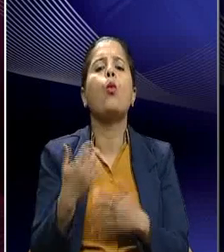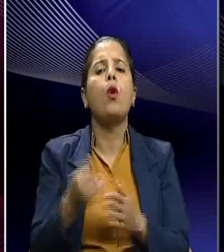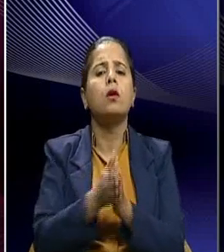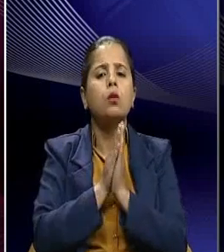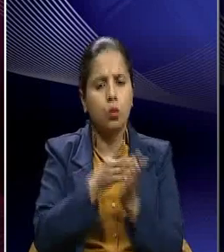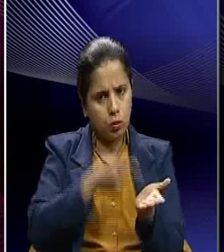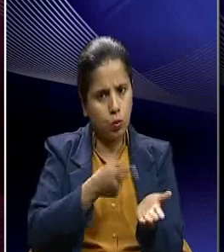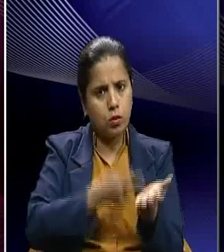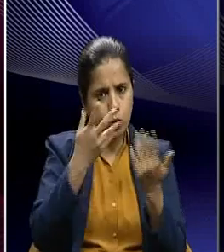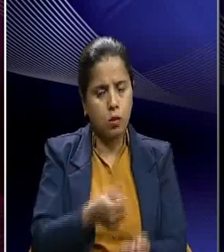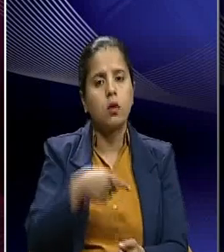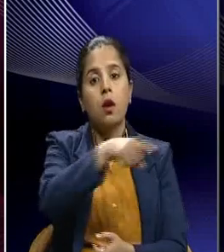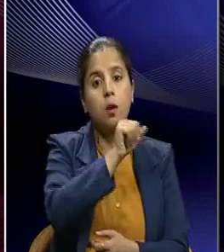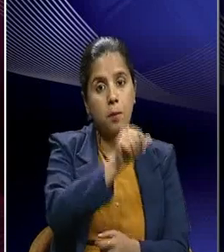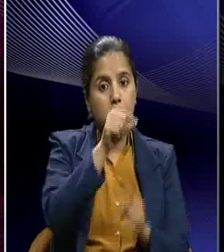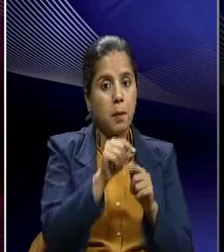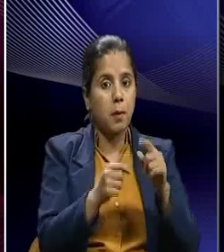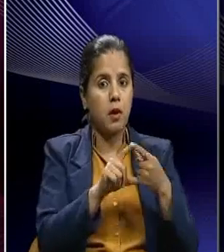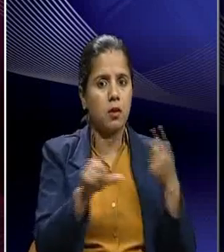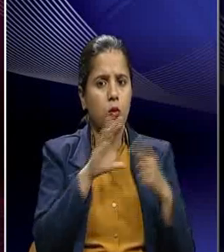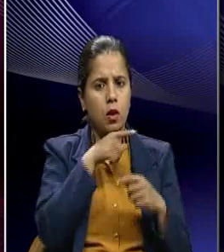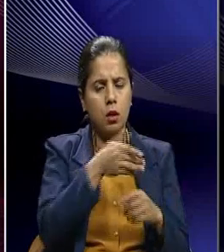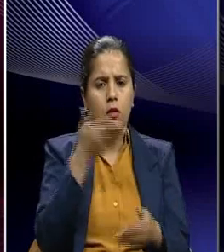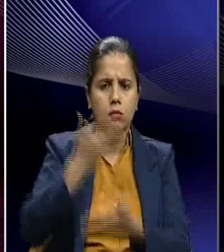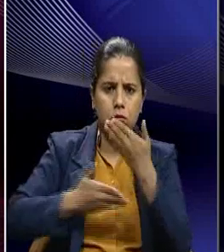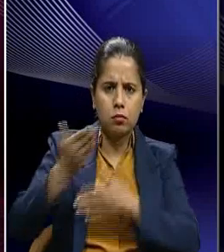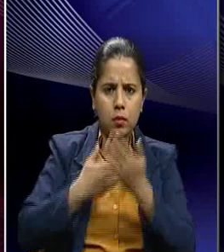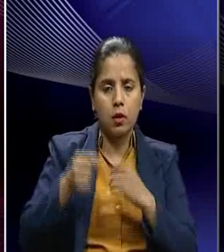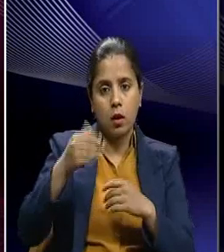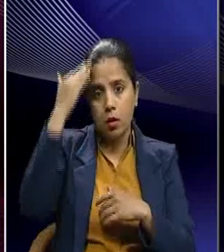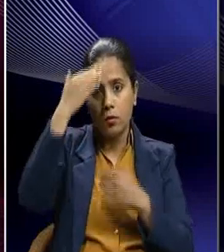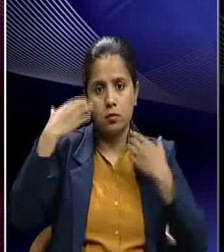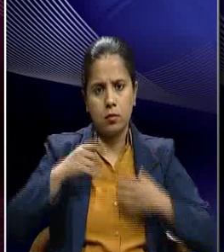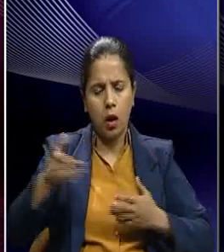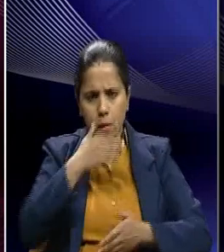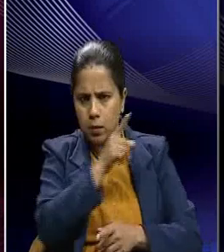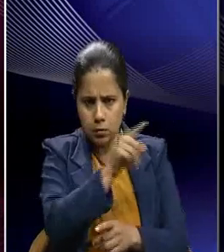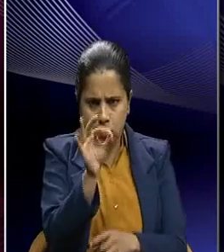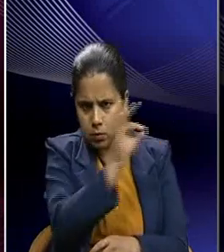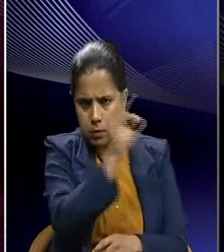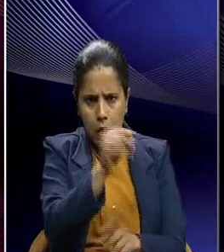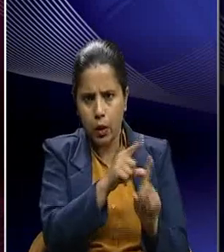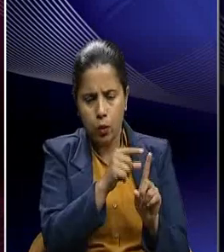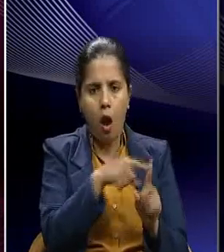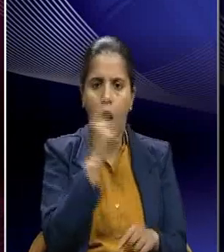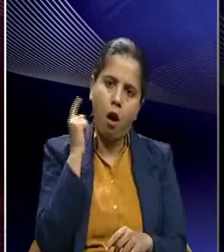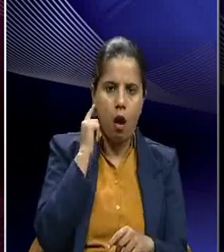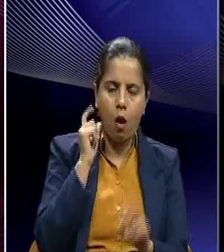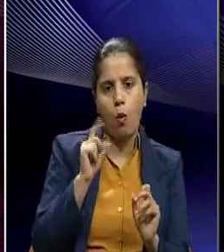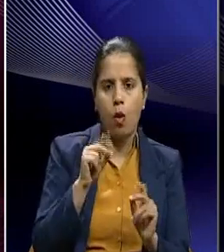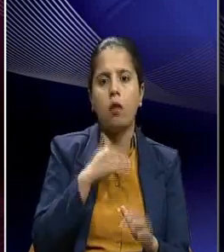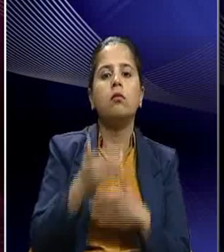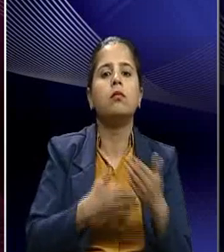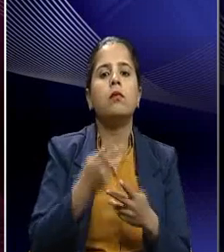how Thirubhavandas Patel he took constant guidance from Ballabhai Patel and worked for the setting up of the union.